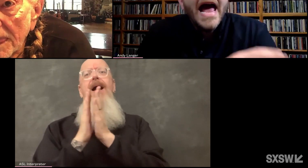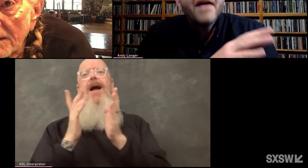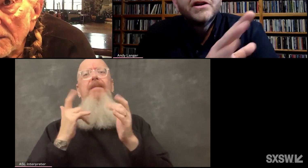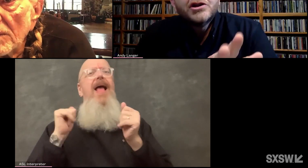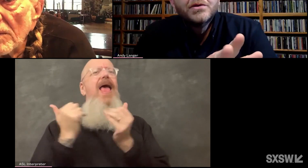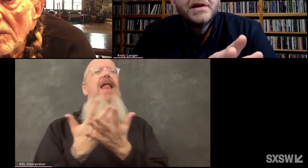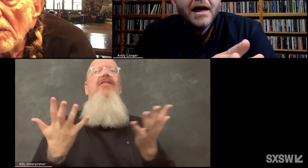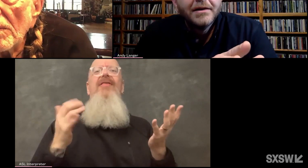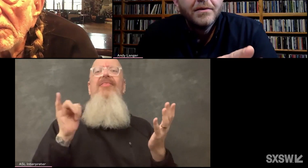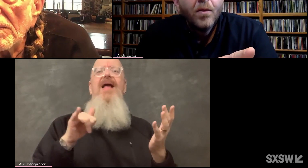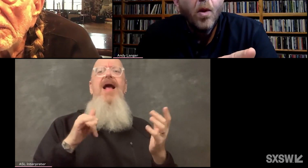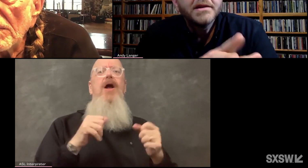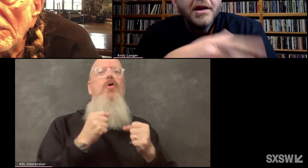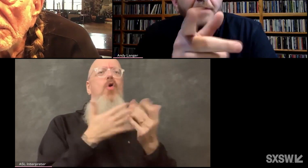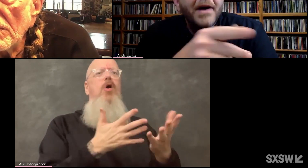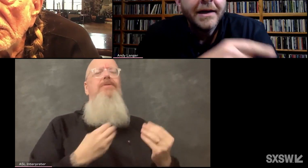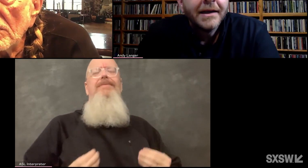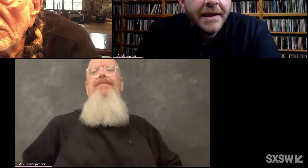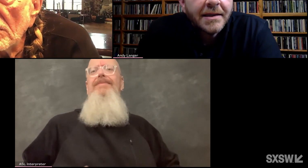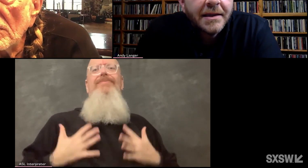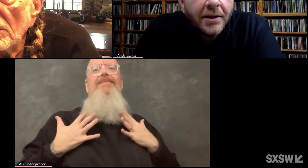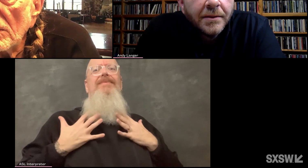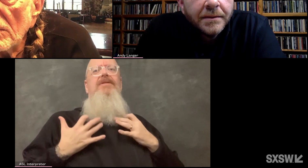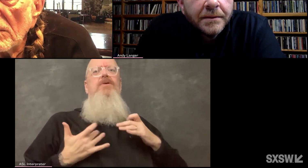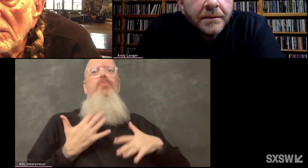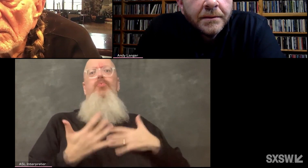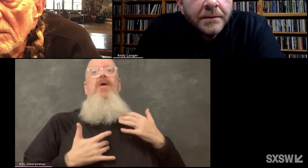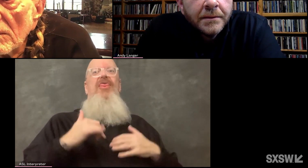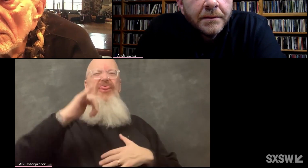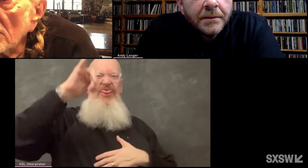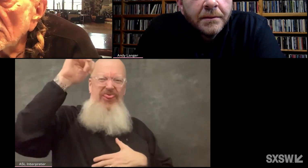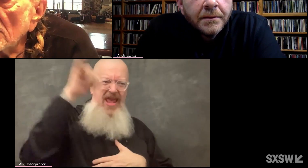What haven't you done? What's on the bucket list still?